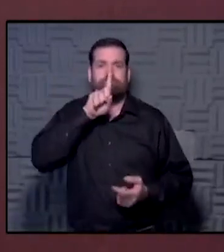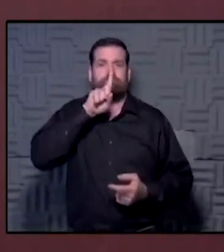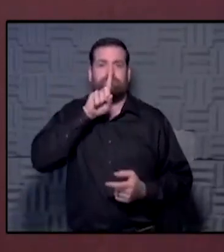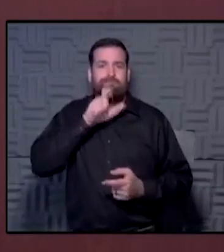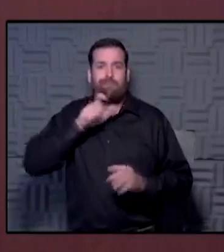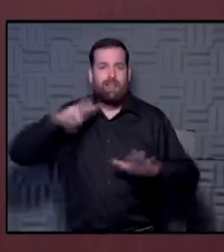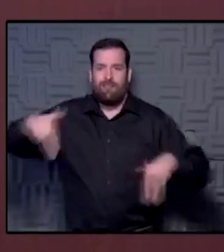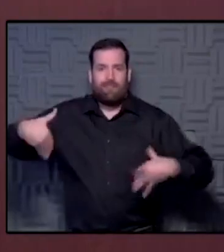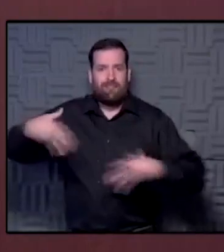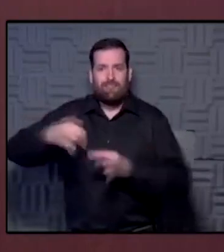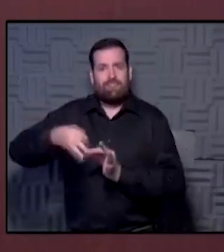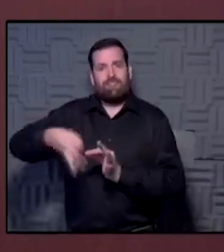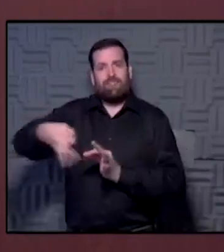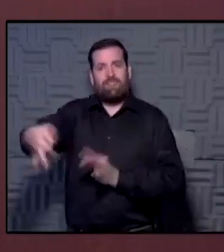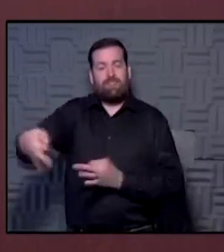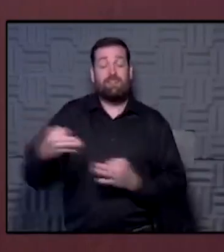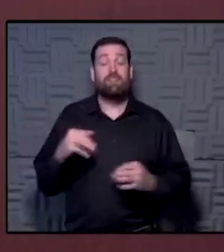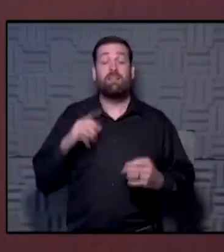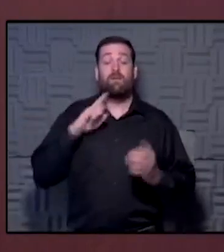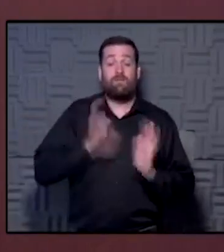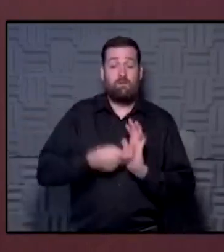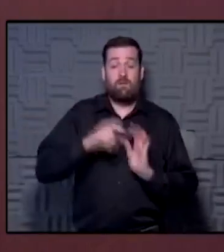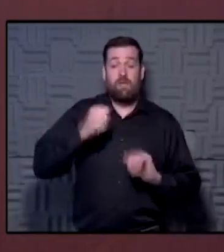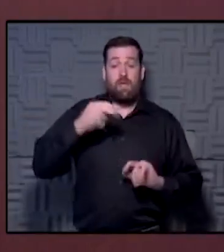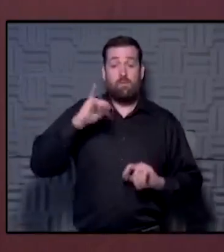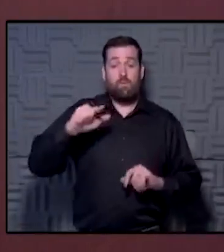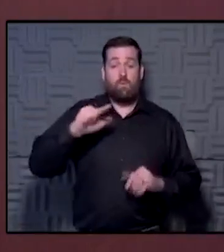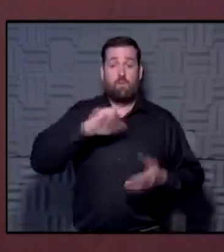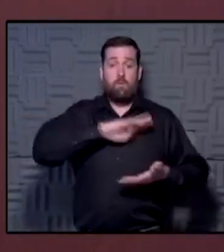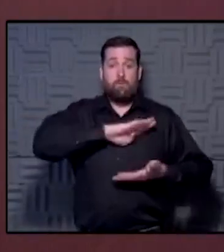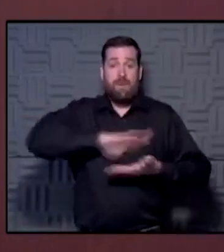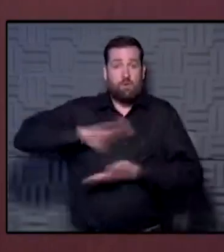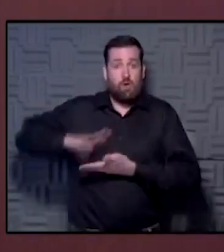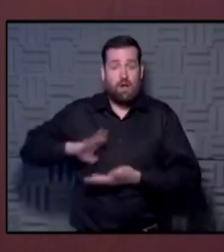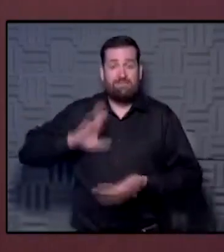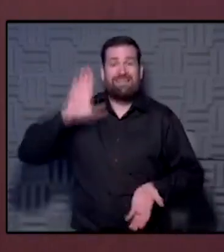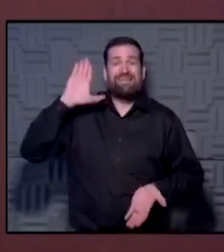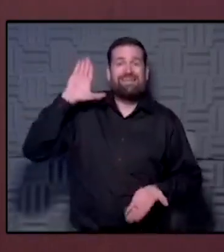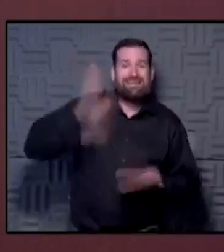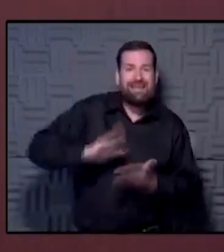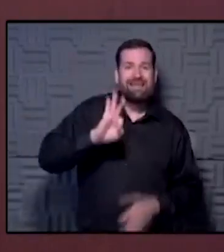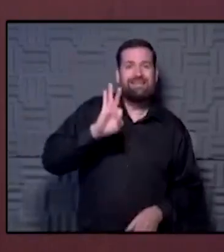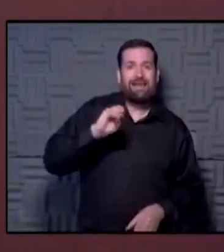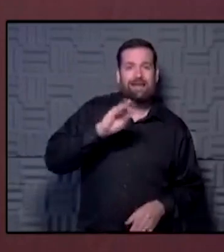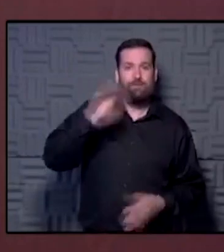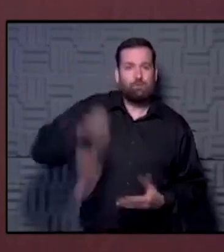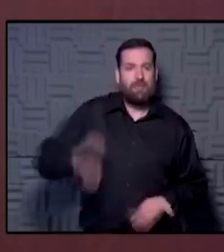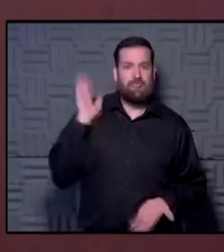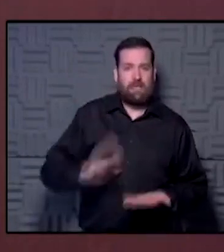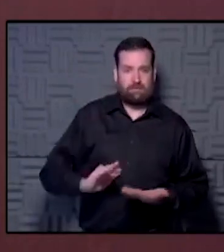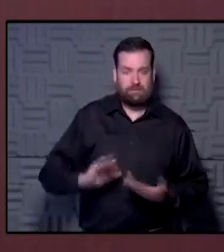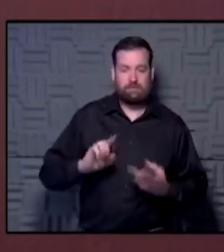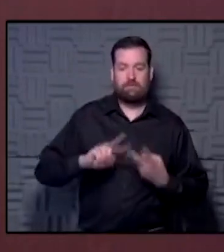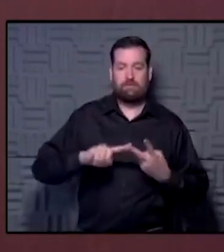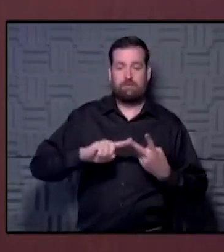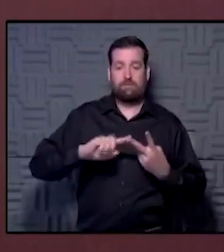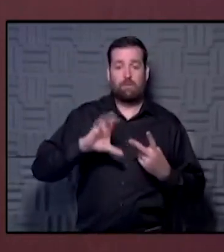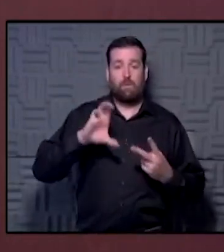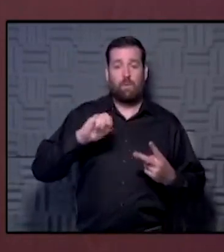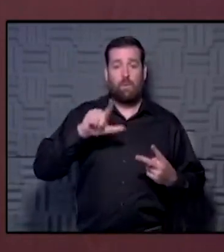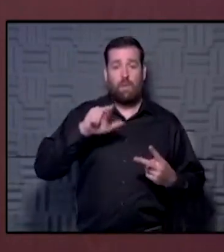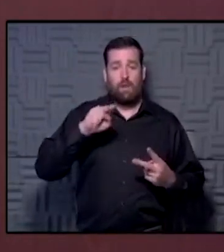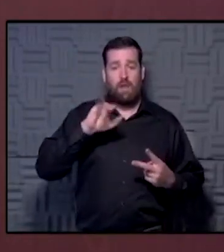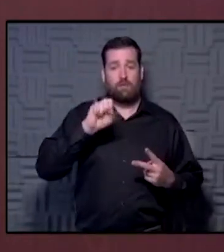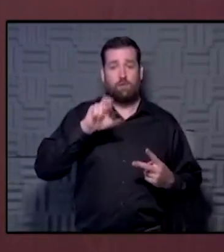in April, mammograms were down 90% in this country, and in April, colonoscopies were down